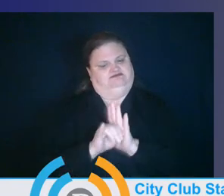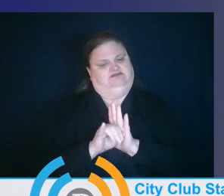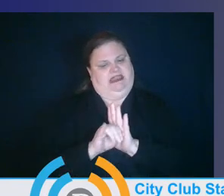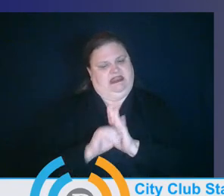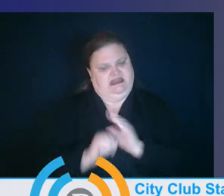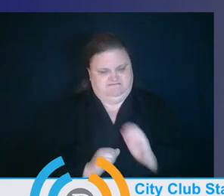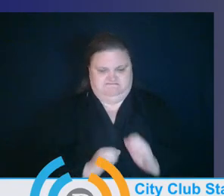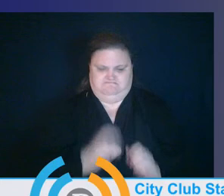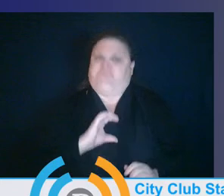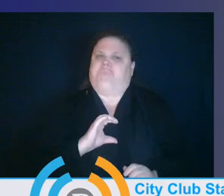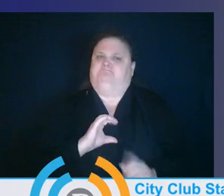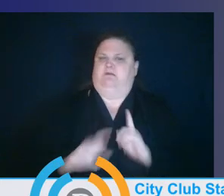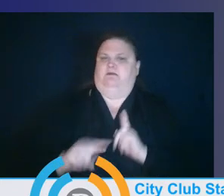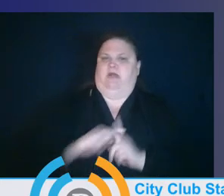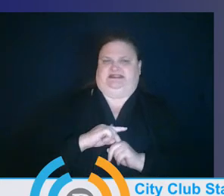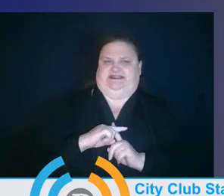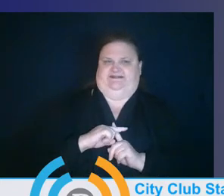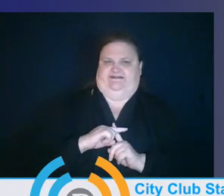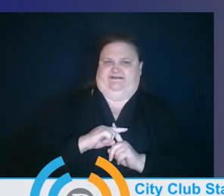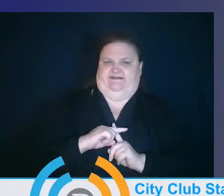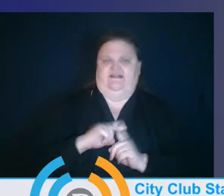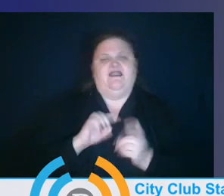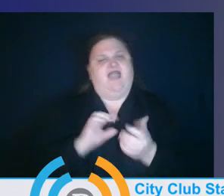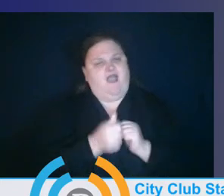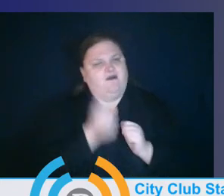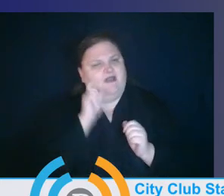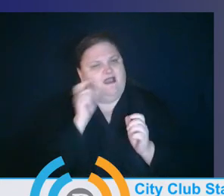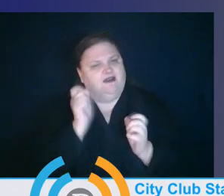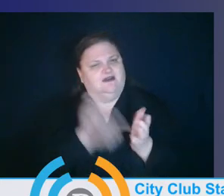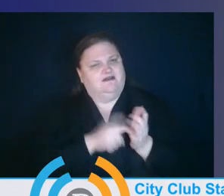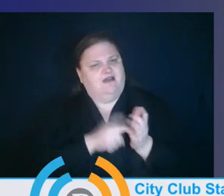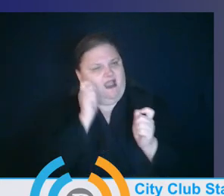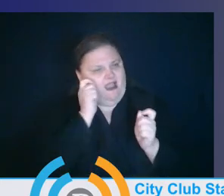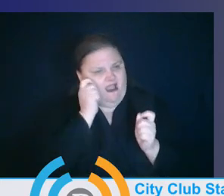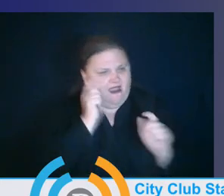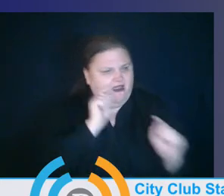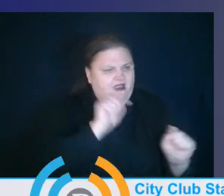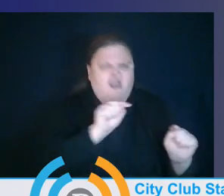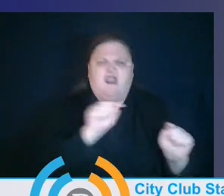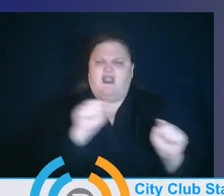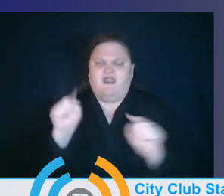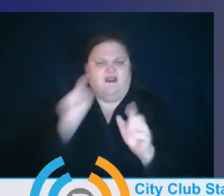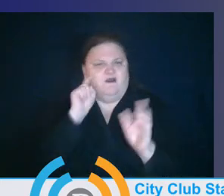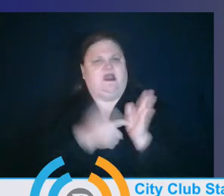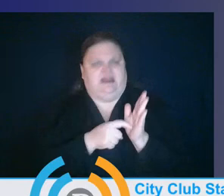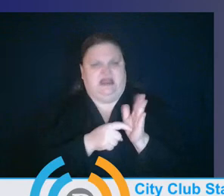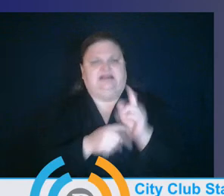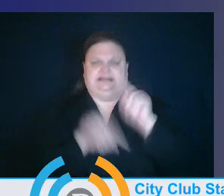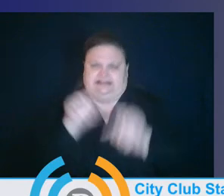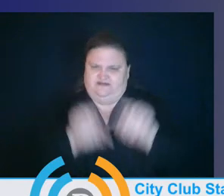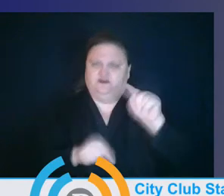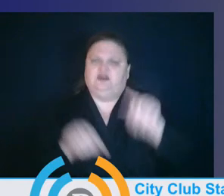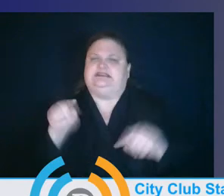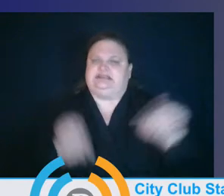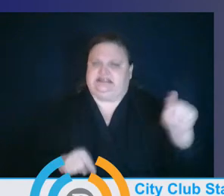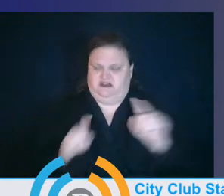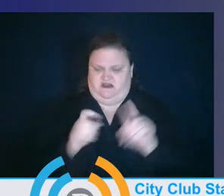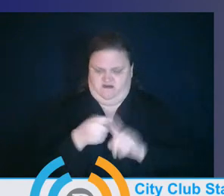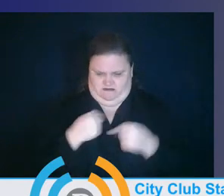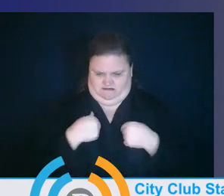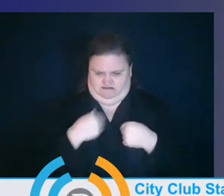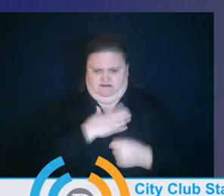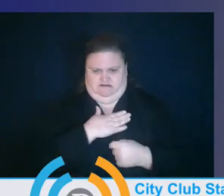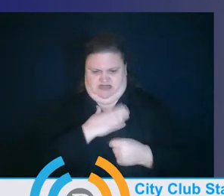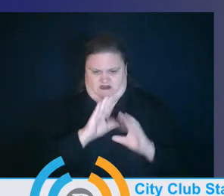um, how they know and understand difference and characteristics, right? From themselves, their own families, their communities, and others. Um, so their